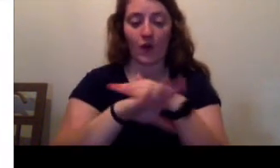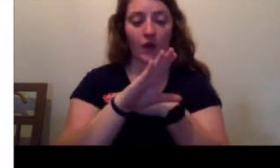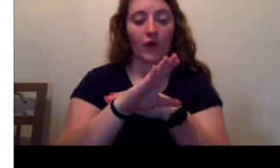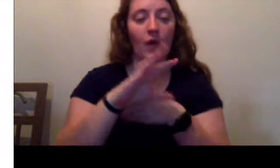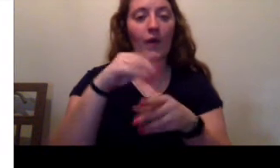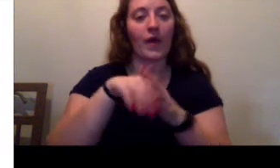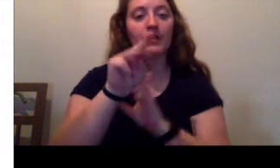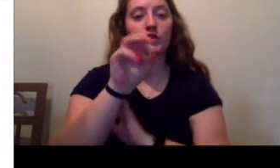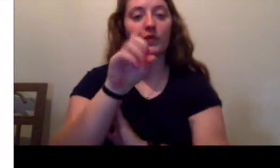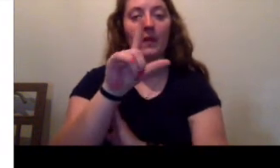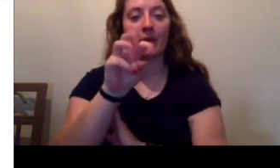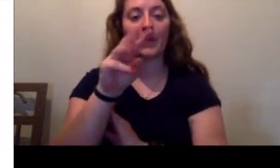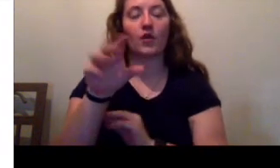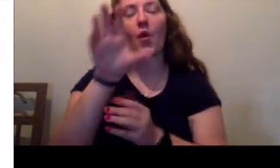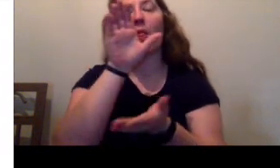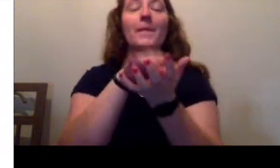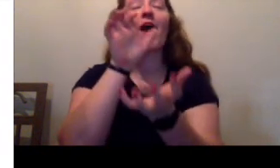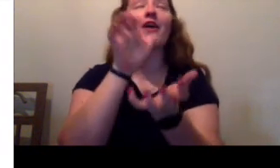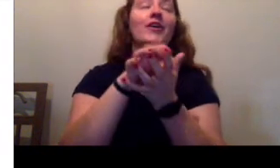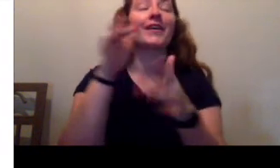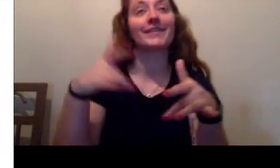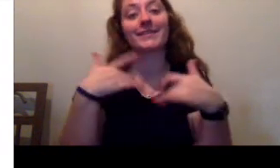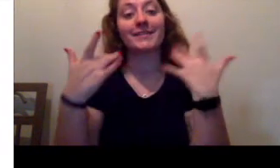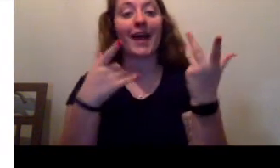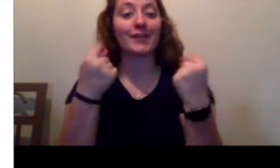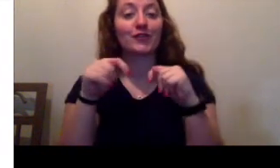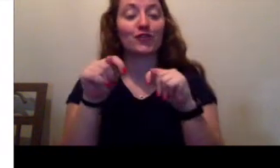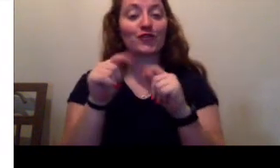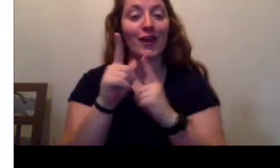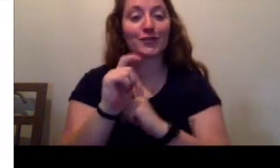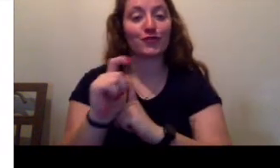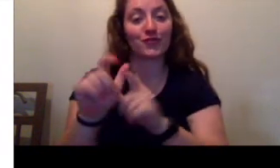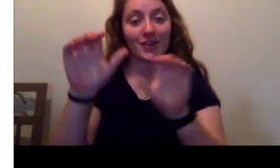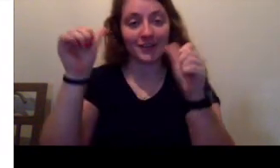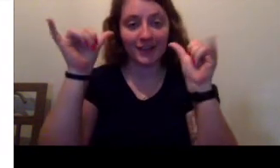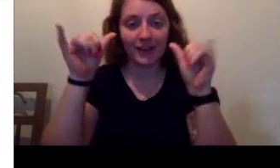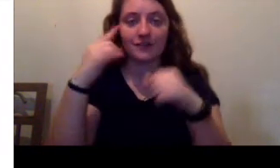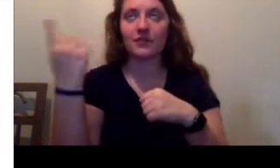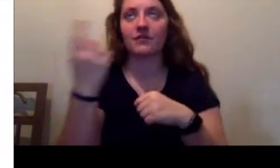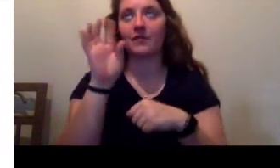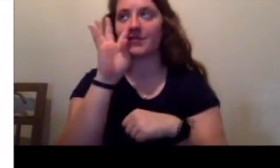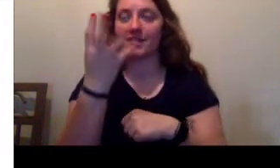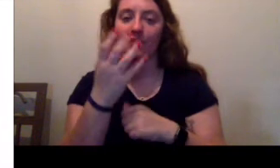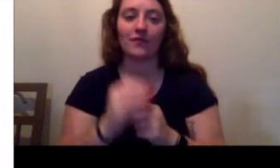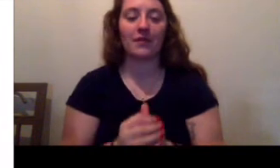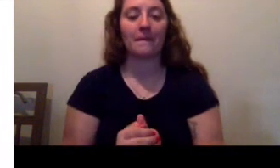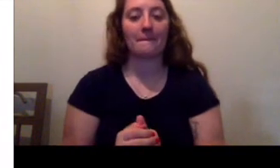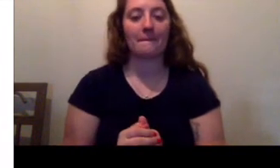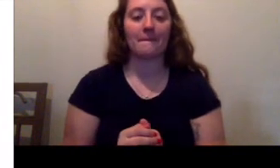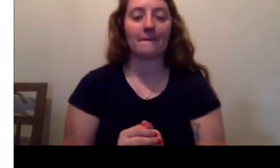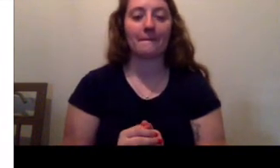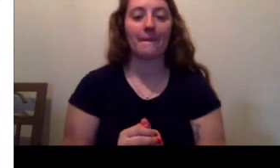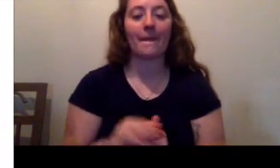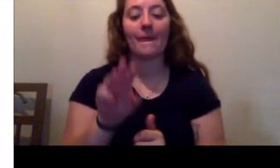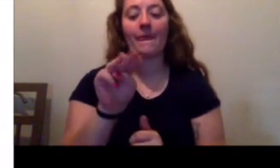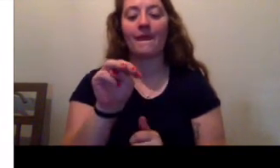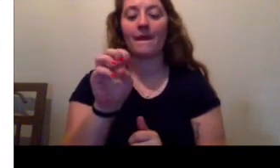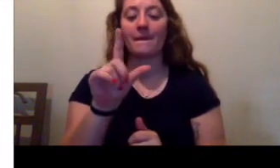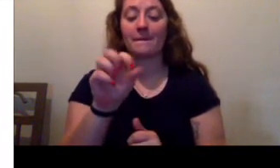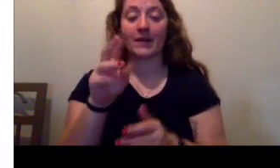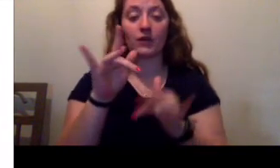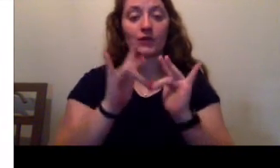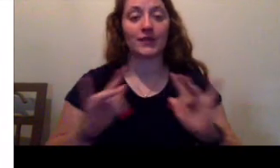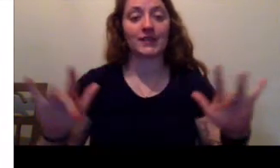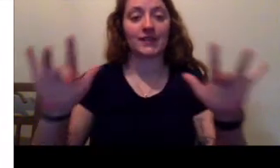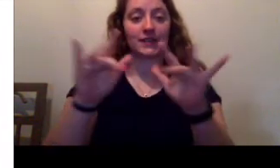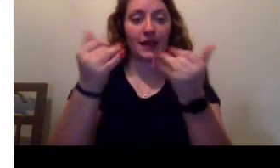in the meadow, barking excitedly, trying to chase the cows, who always ignored him. The meadow was empty now, and the